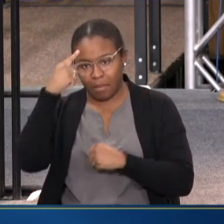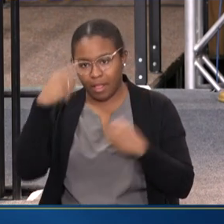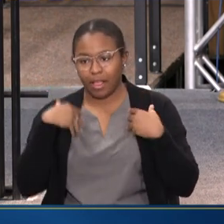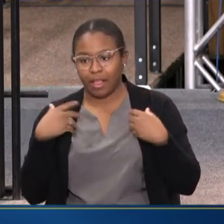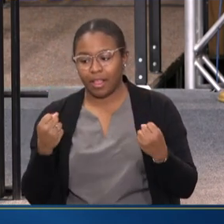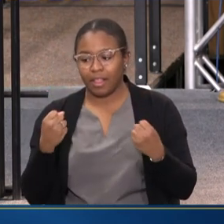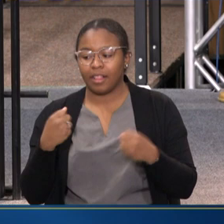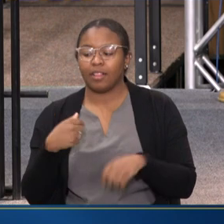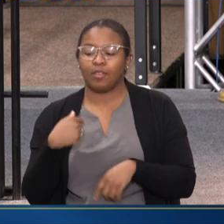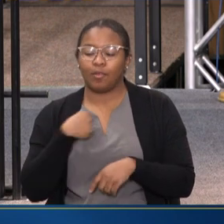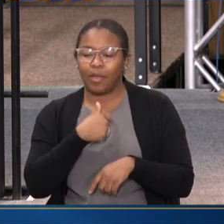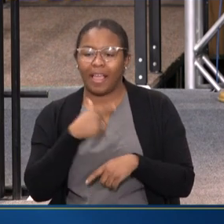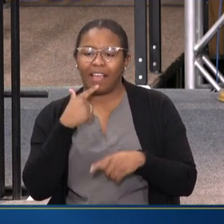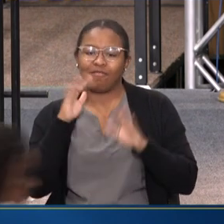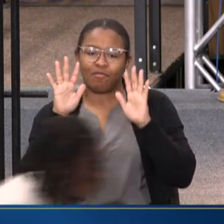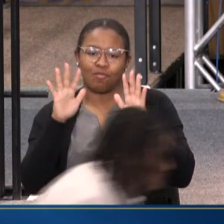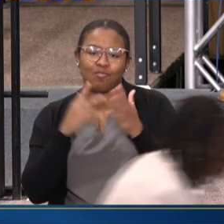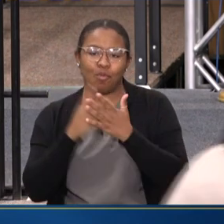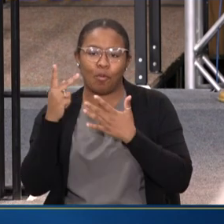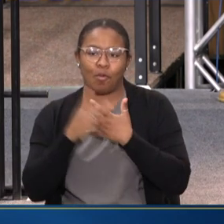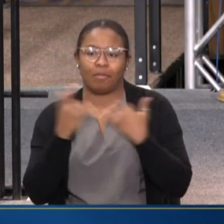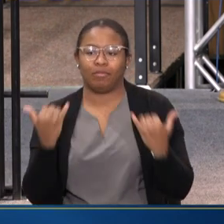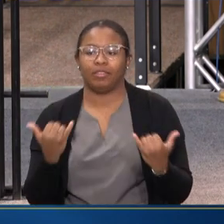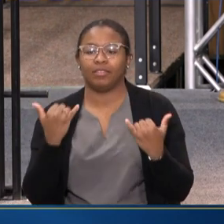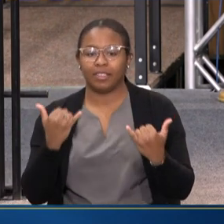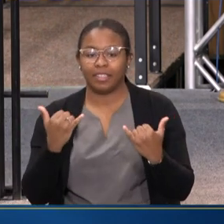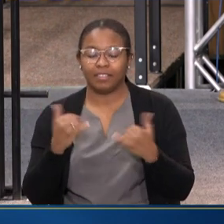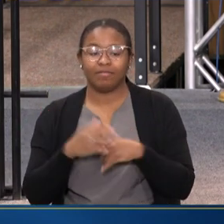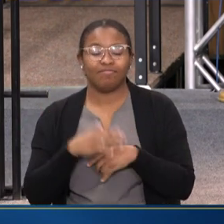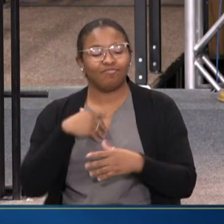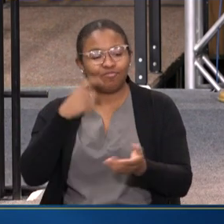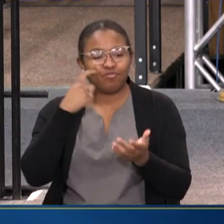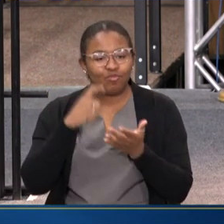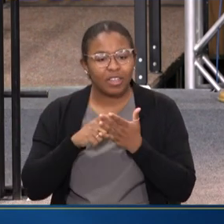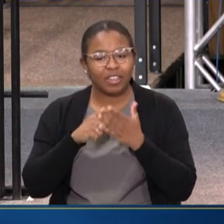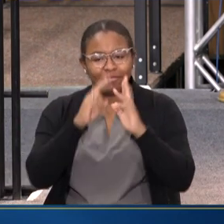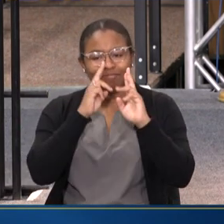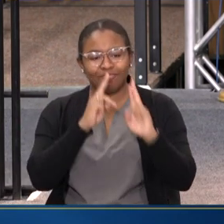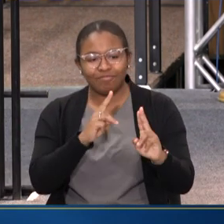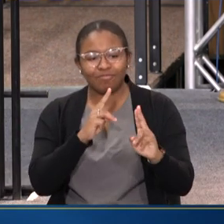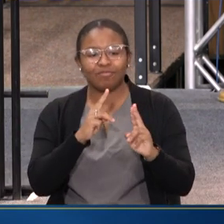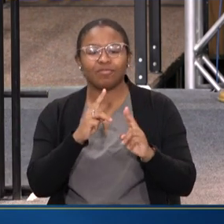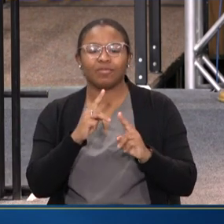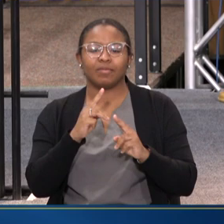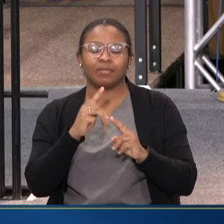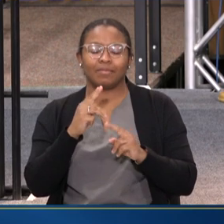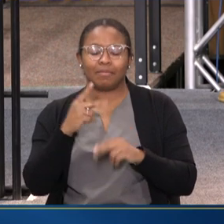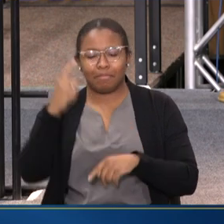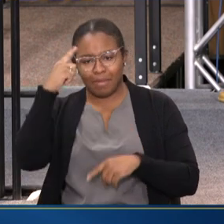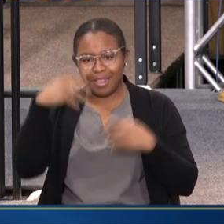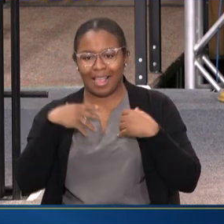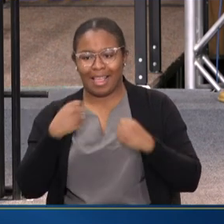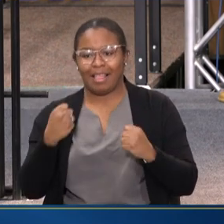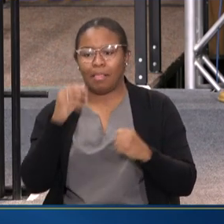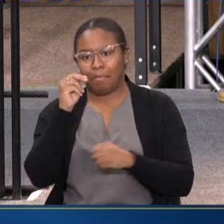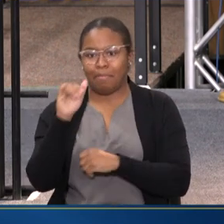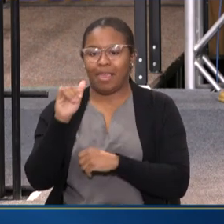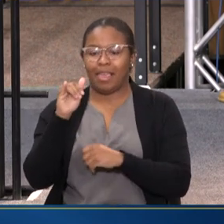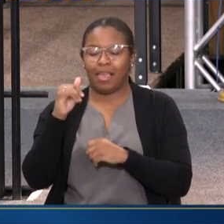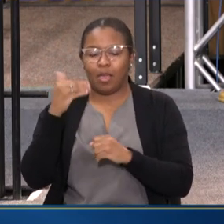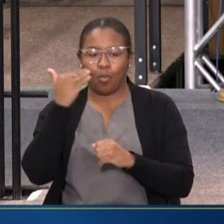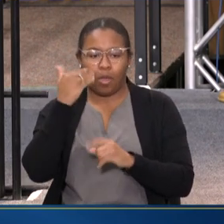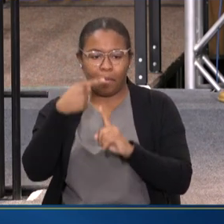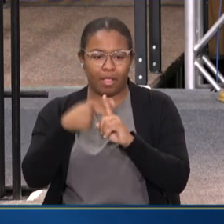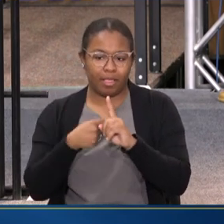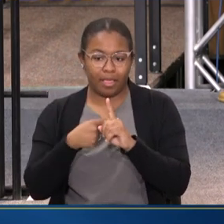have an absolutely incredible program ahead of us today to recognize and honor May Mental Health Awareness Month. As you'll see from our